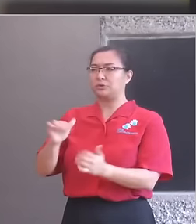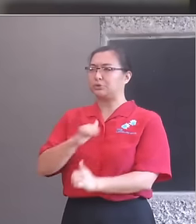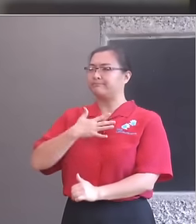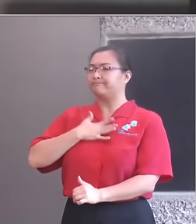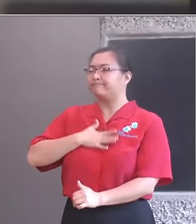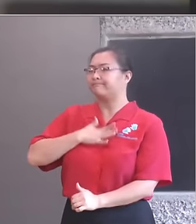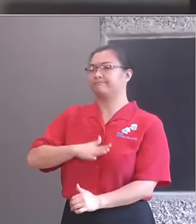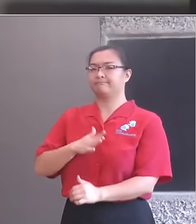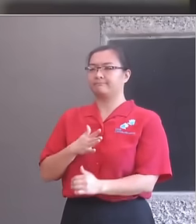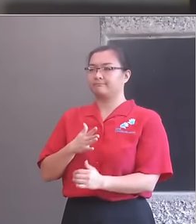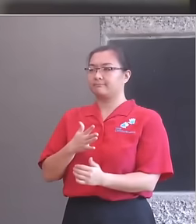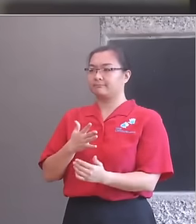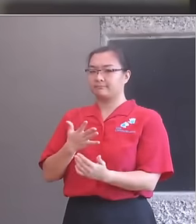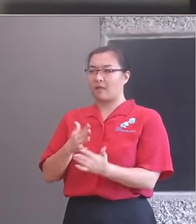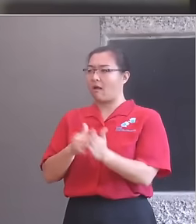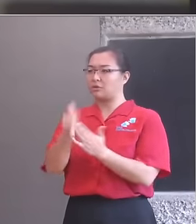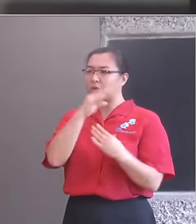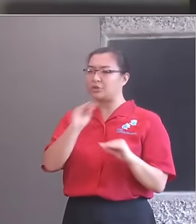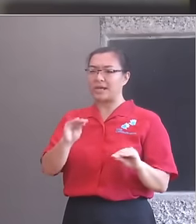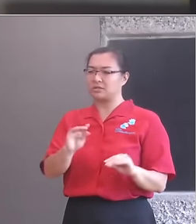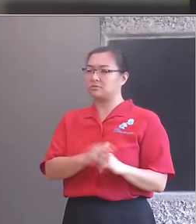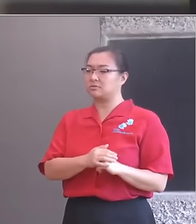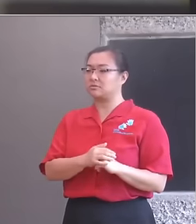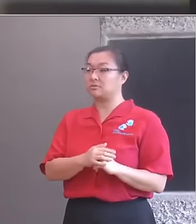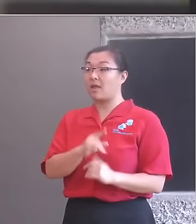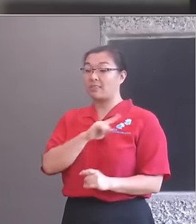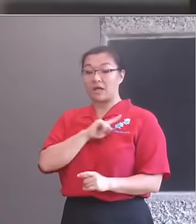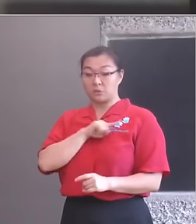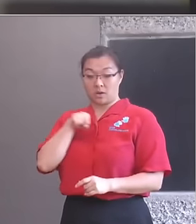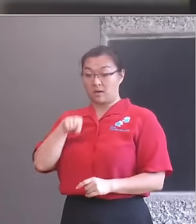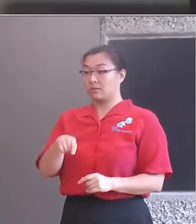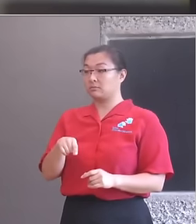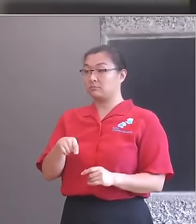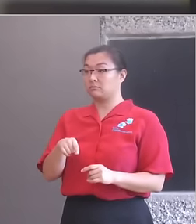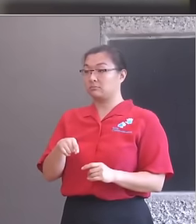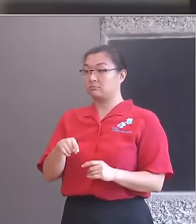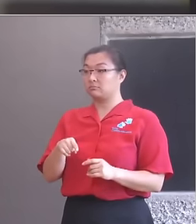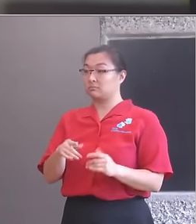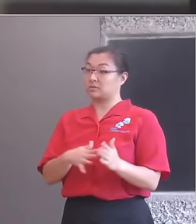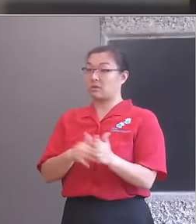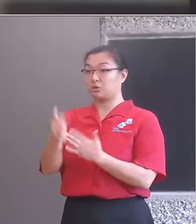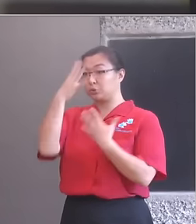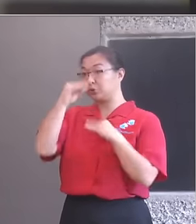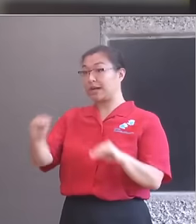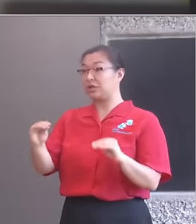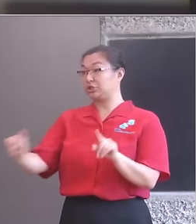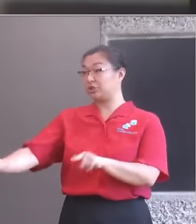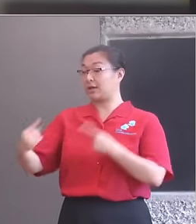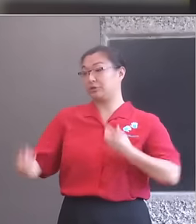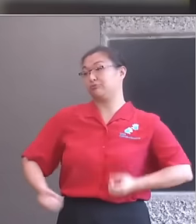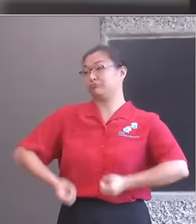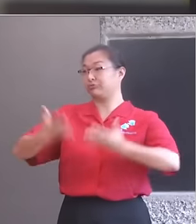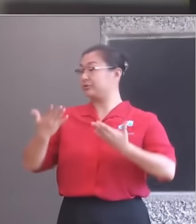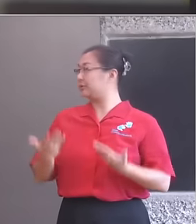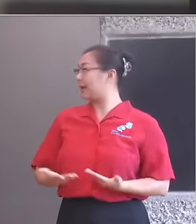of where they begin their journey. And that's why we're launching the Cultural Education Challenge today. The challenge